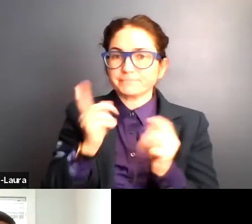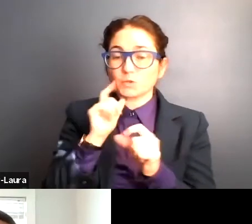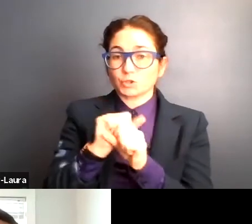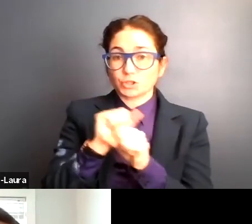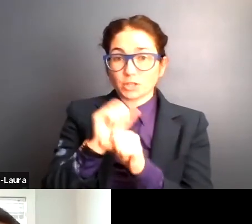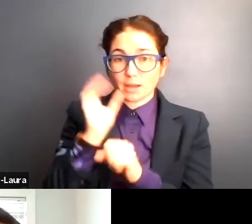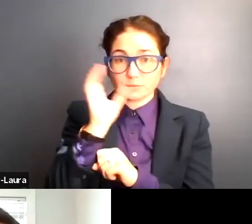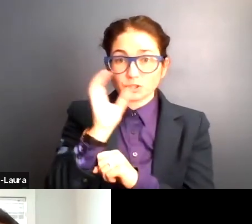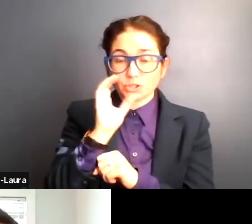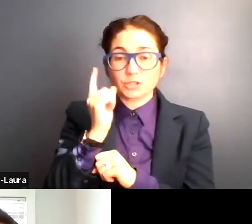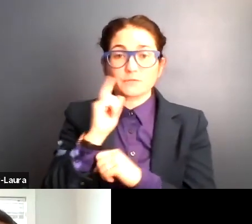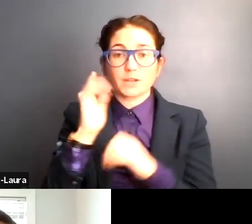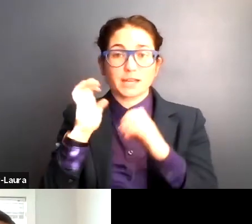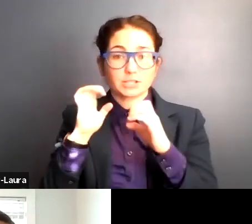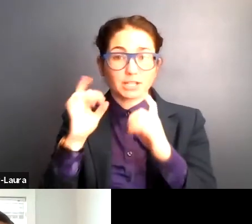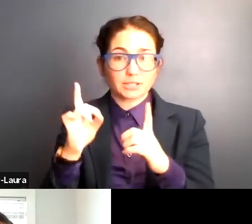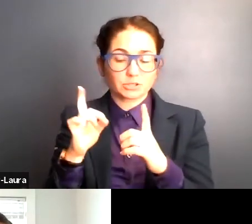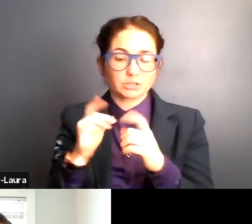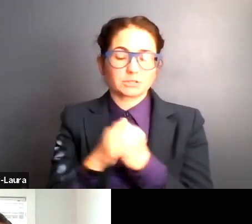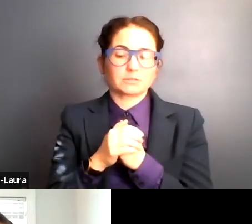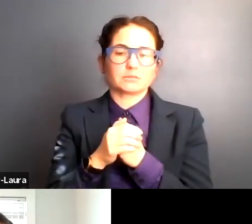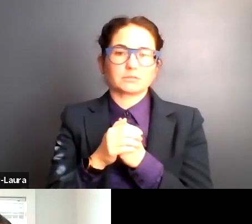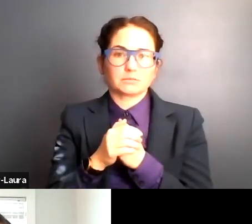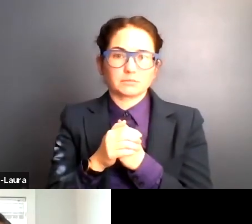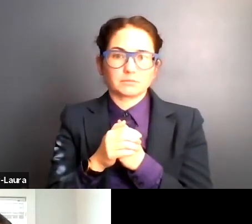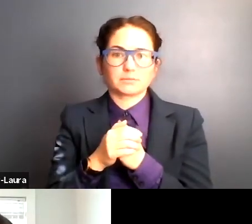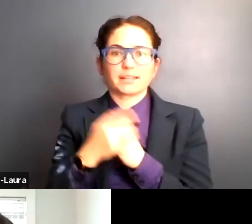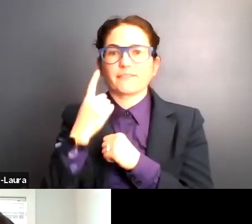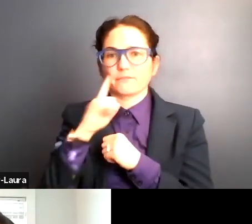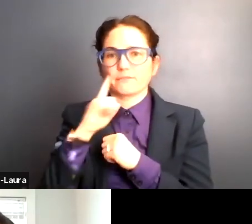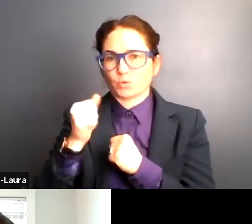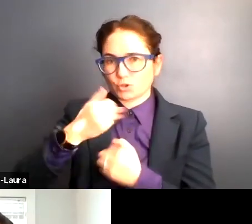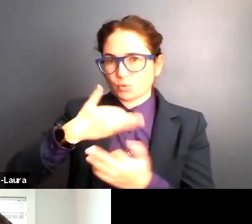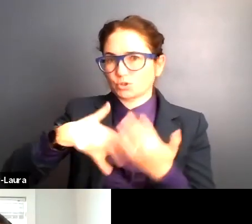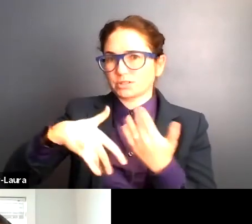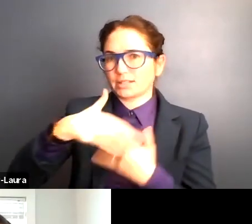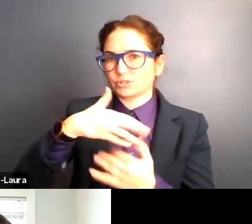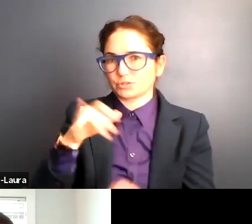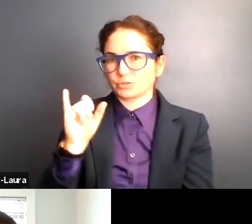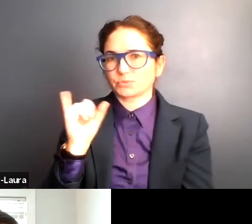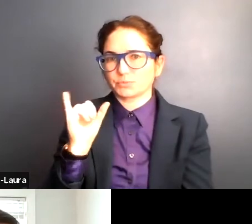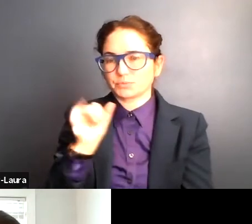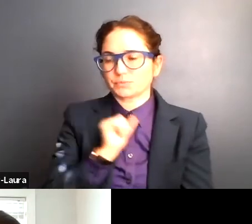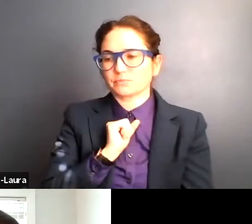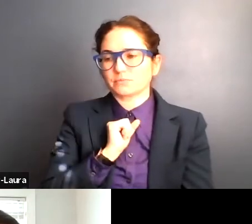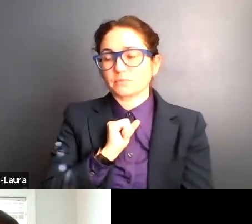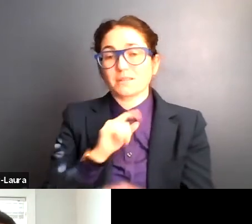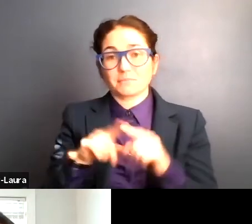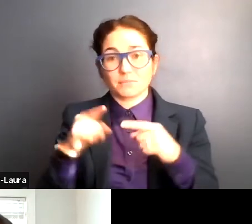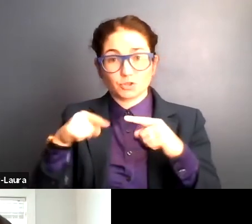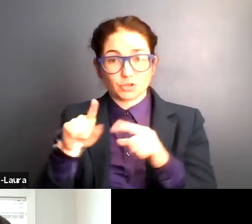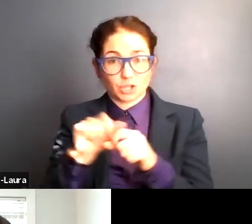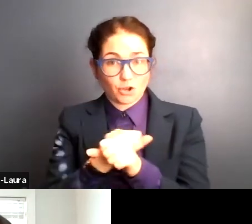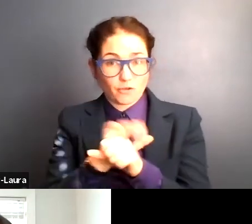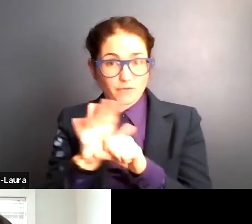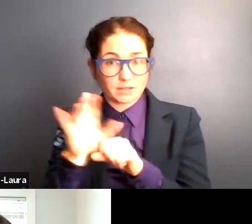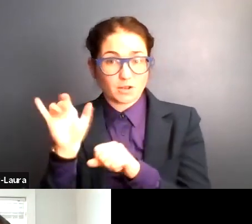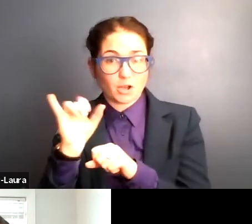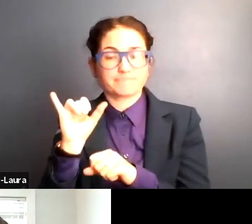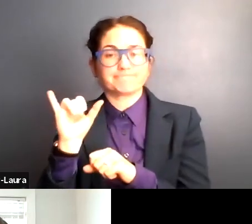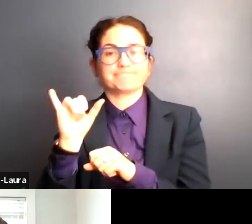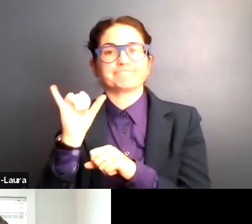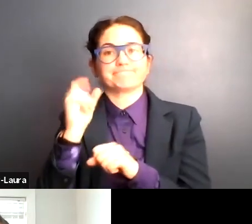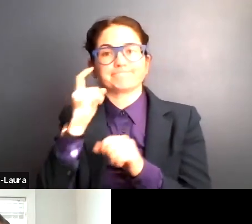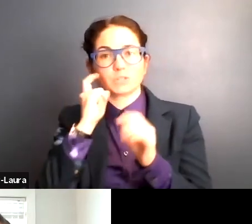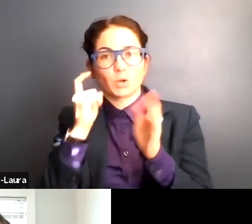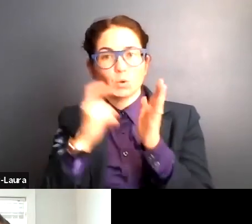for education and for a socialization. But during COVID we've also noticed that